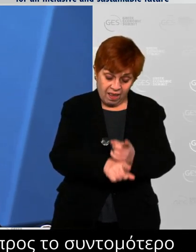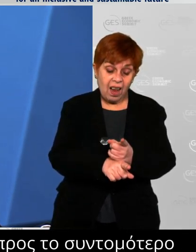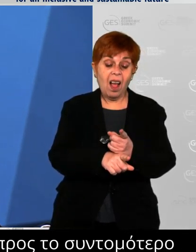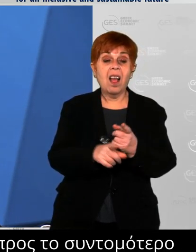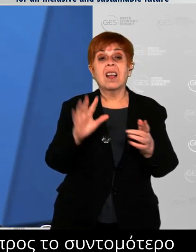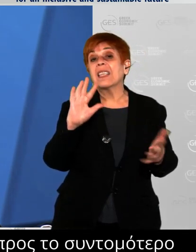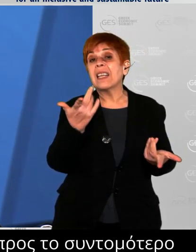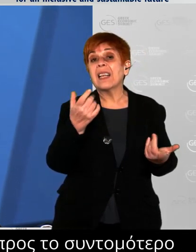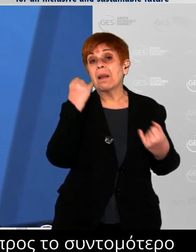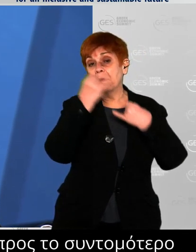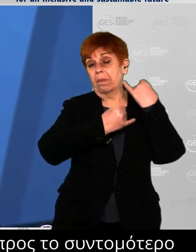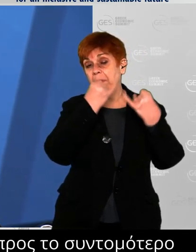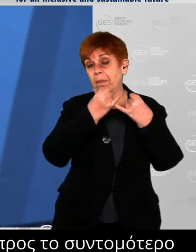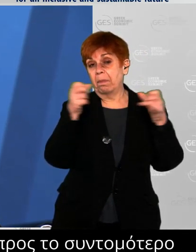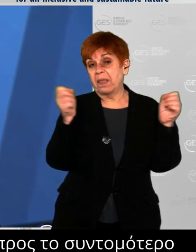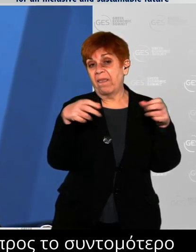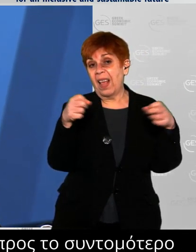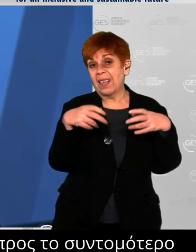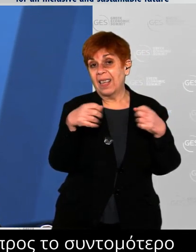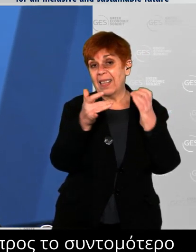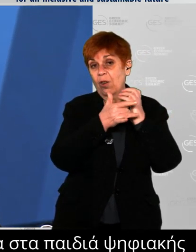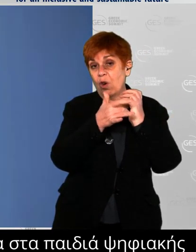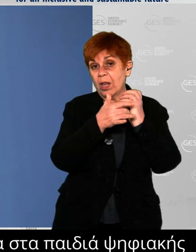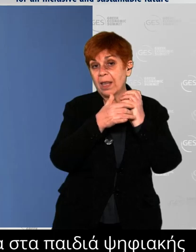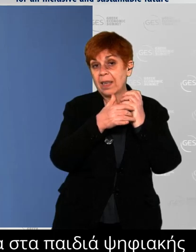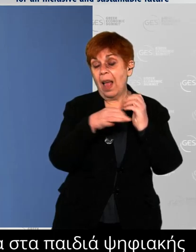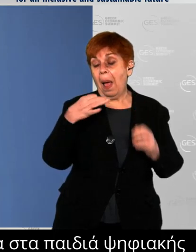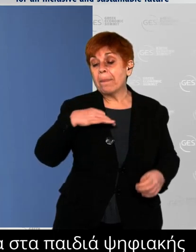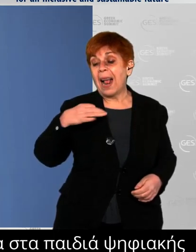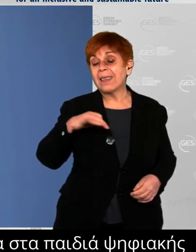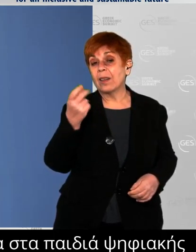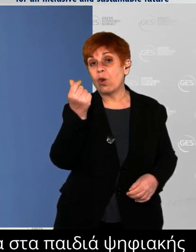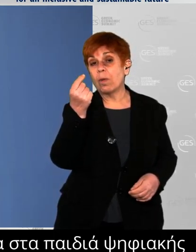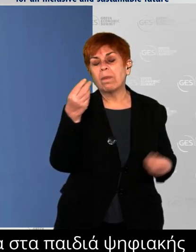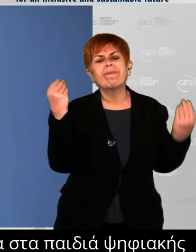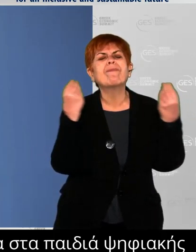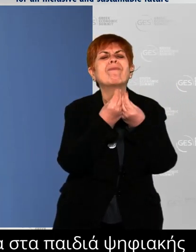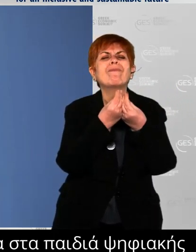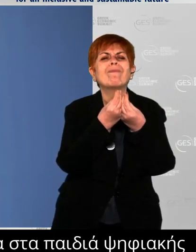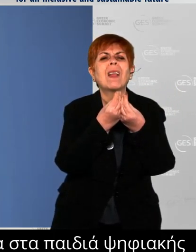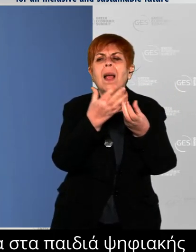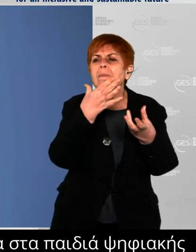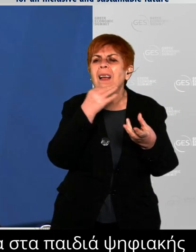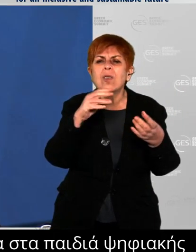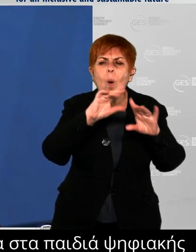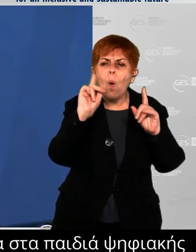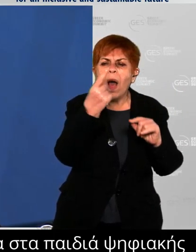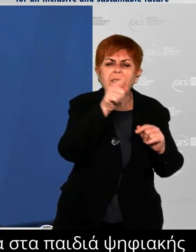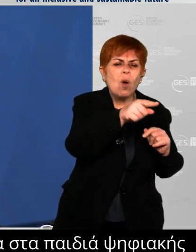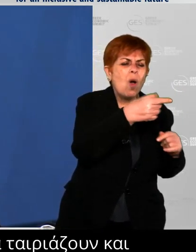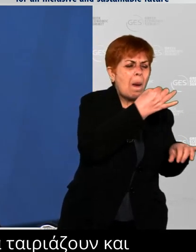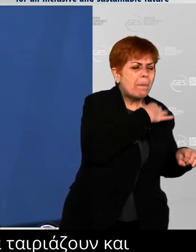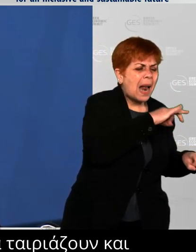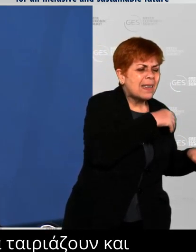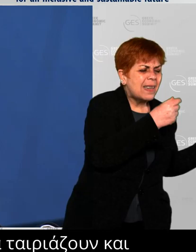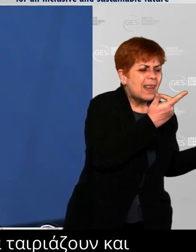green energy economy that fits so perfectly with the priorities and advantages of American industry. I know